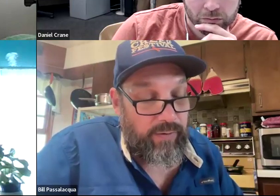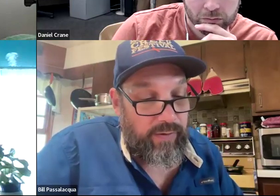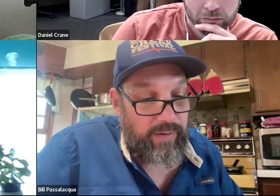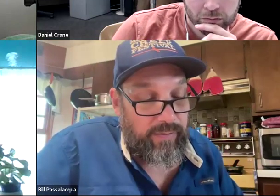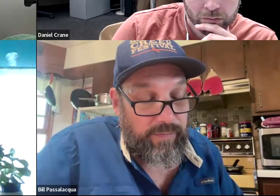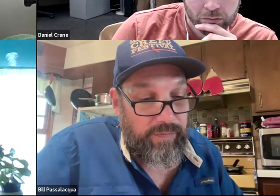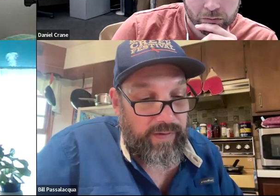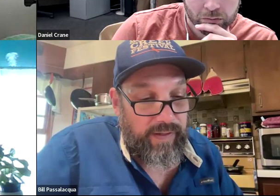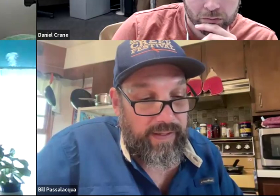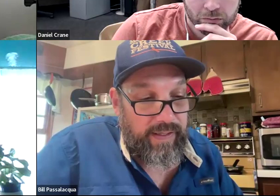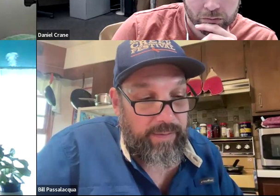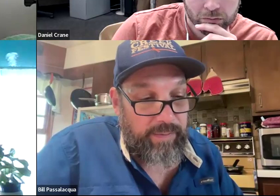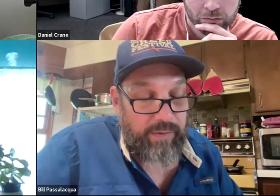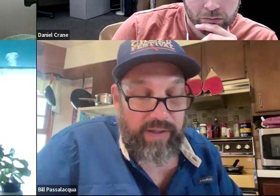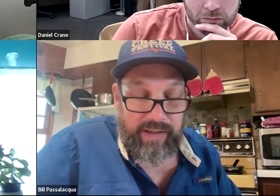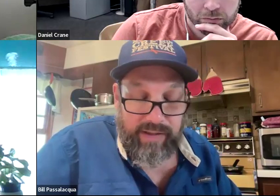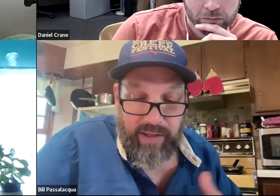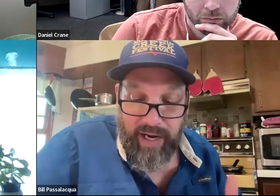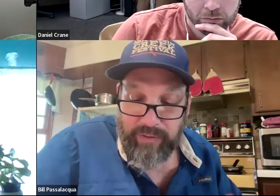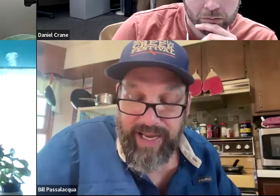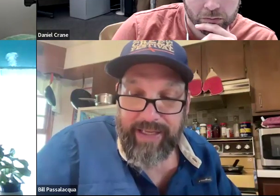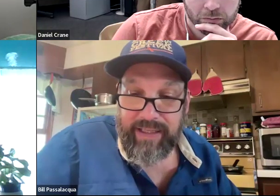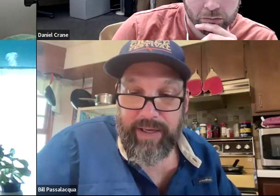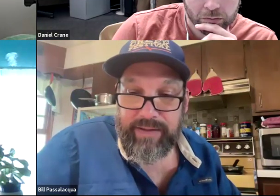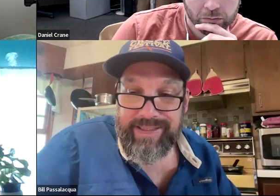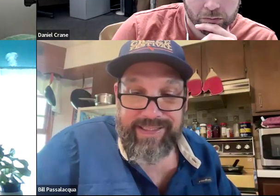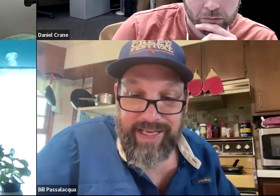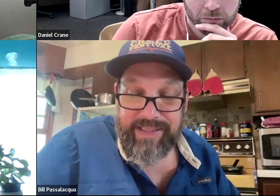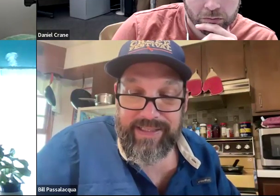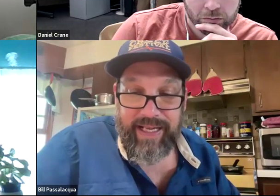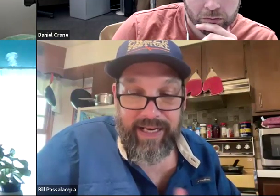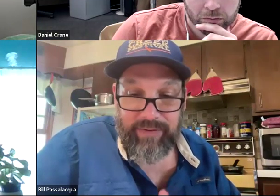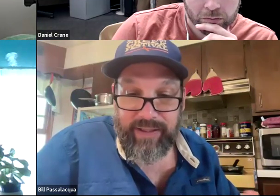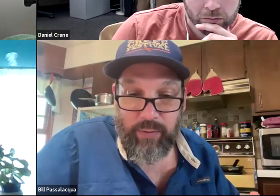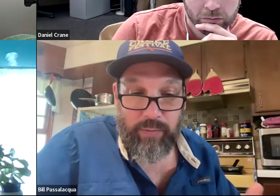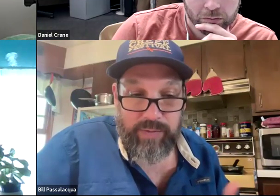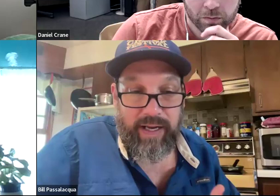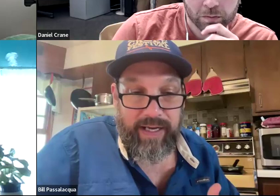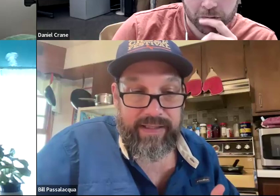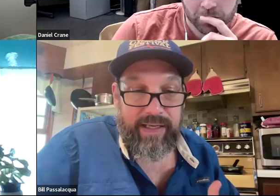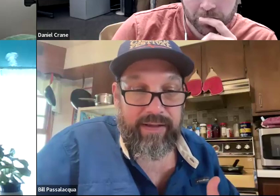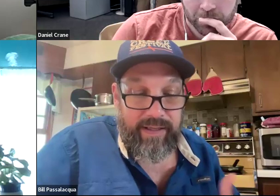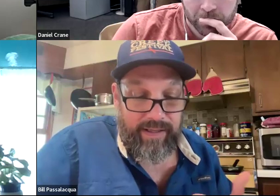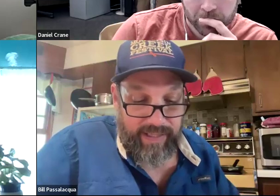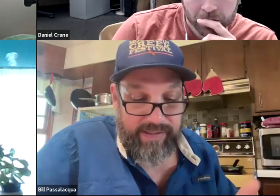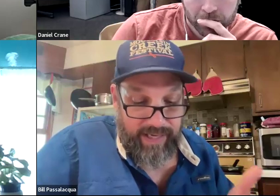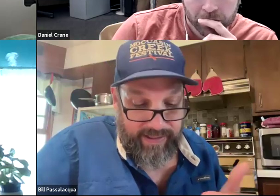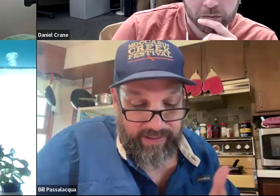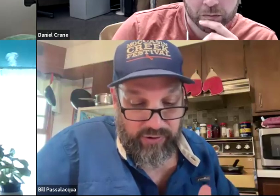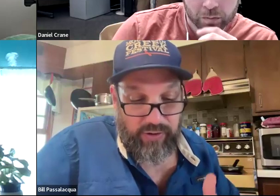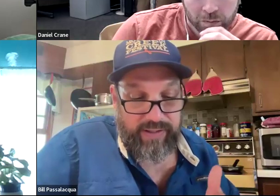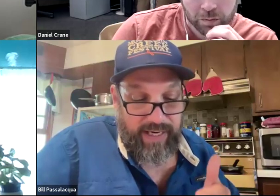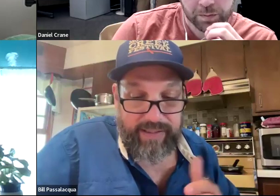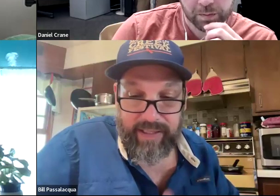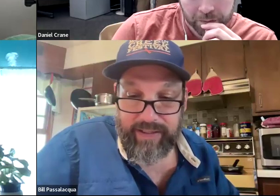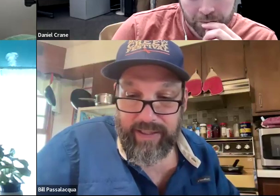and so, but it, it, I only had like about 60 days to get everything in order, which meant I had to get a license. I had